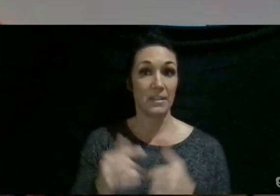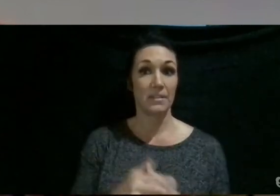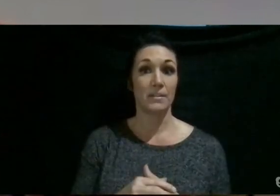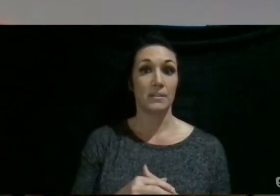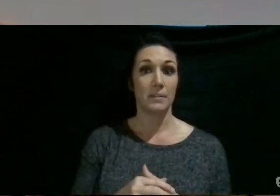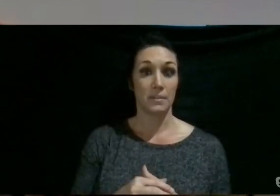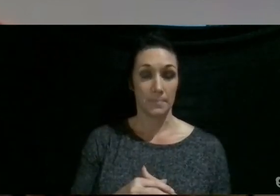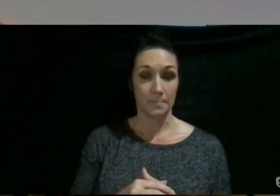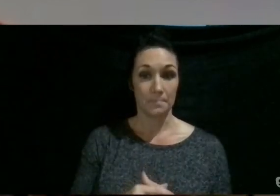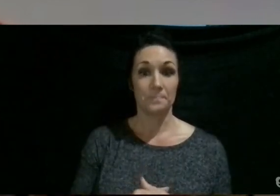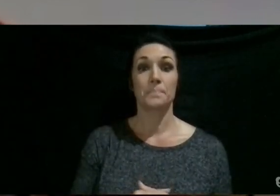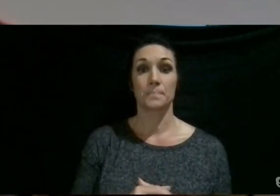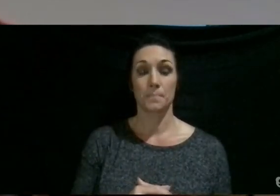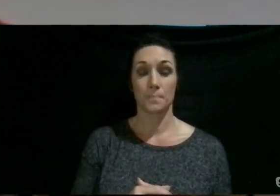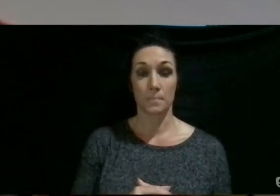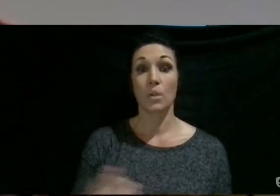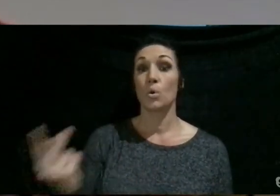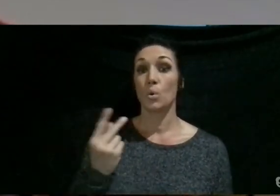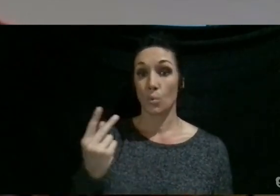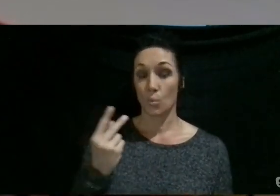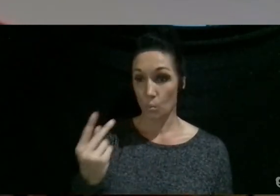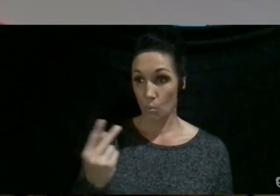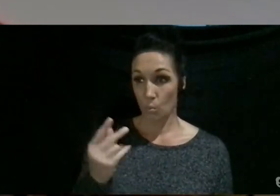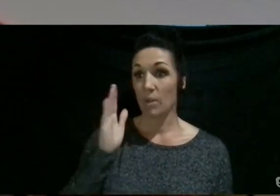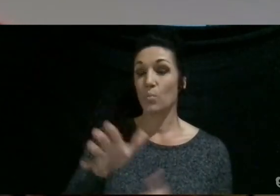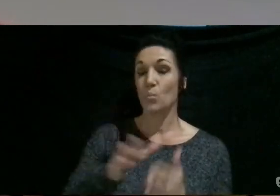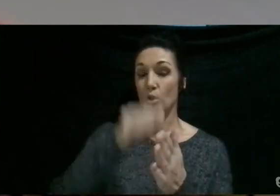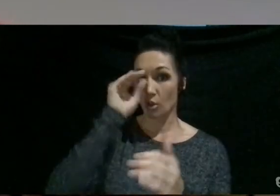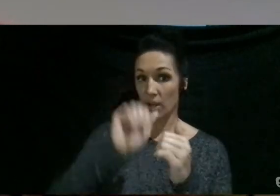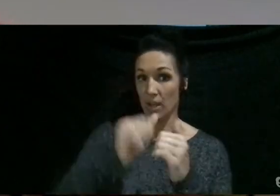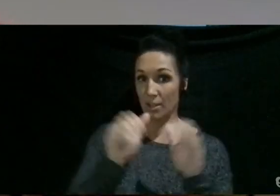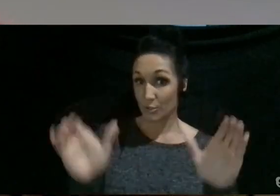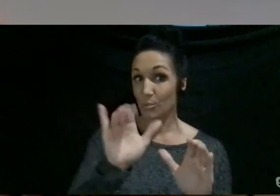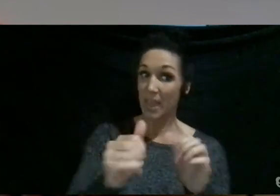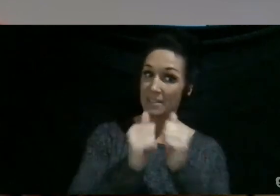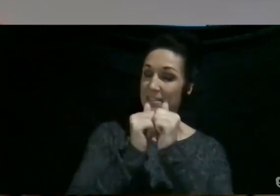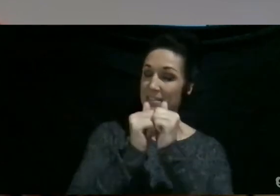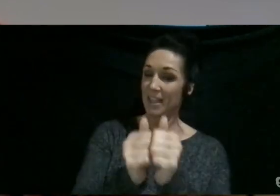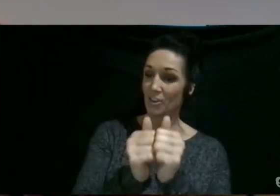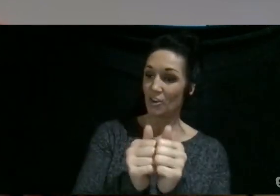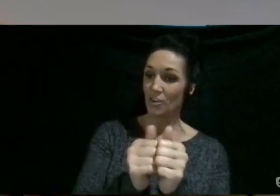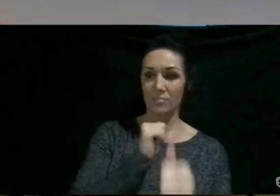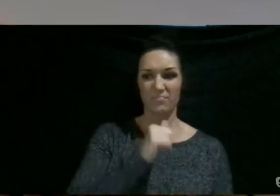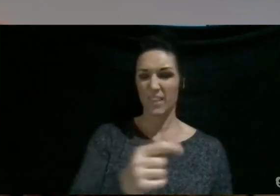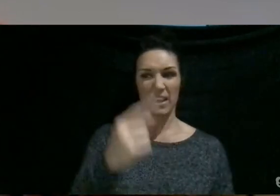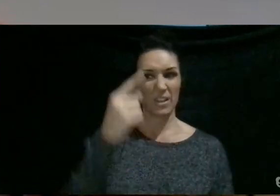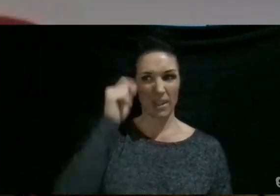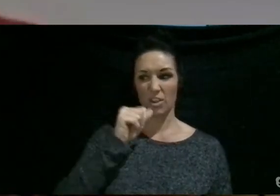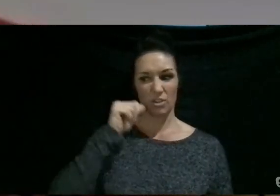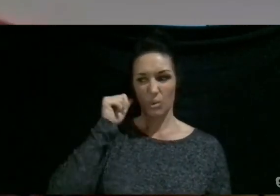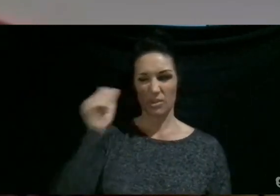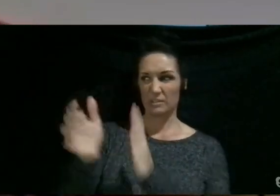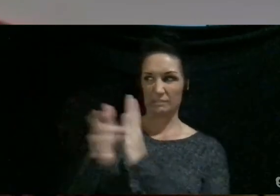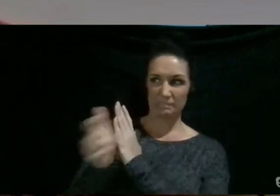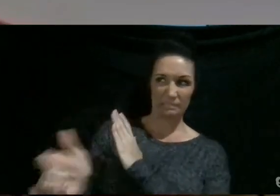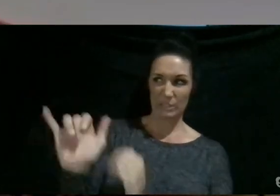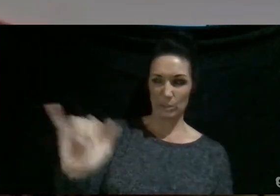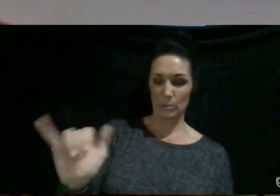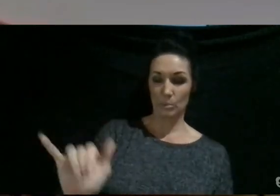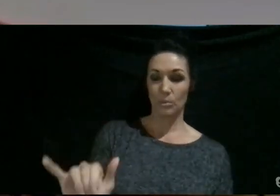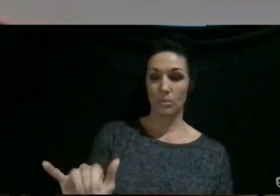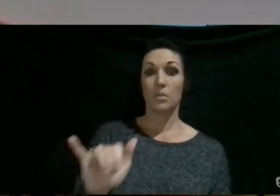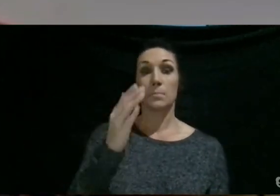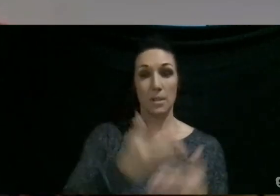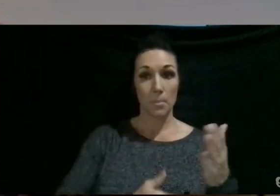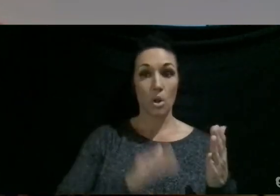ordinary life. So we're gonna, we're gonna learn how to do that together. Because I don't think adults are good at that either. Being a part of this